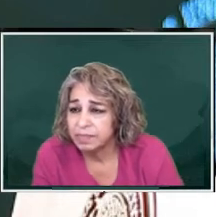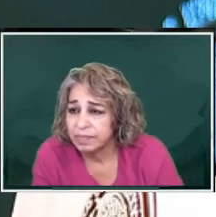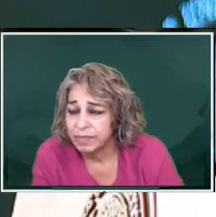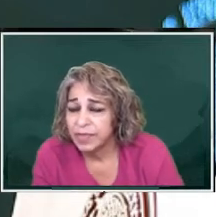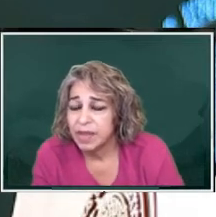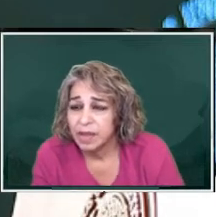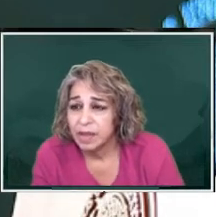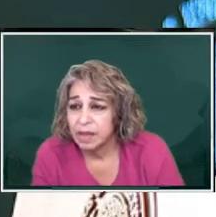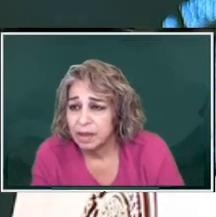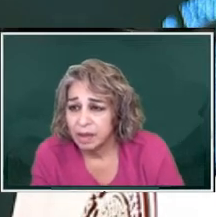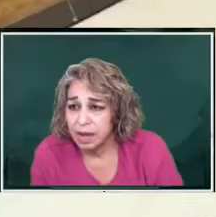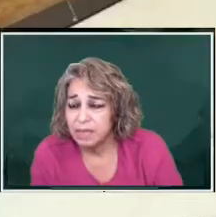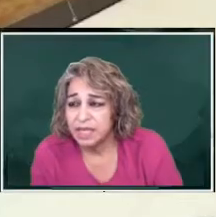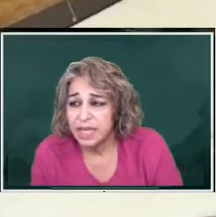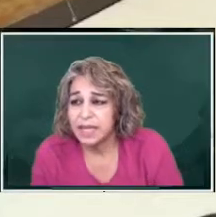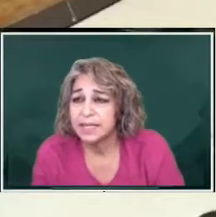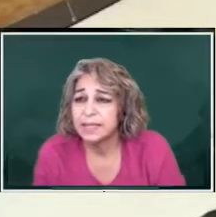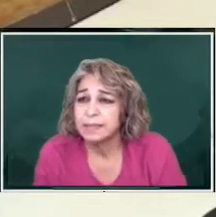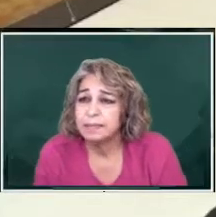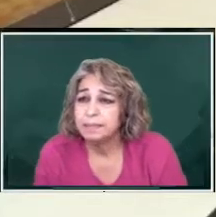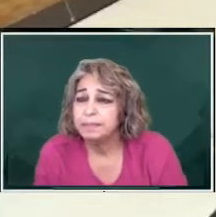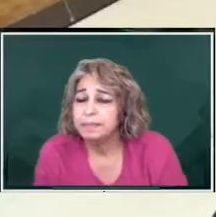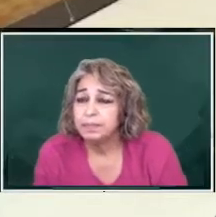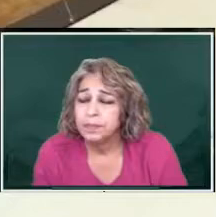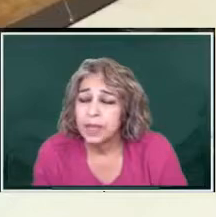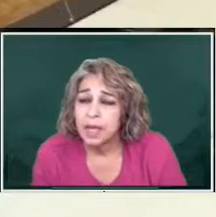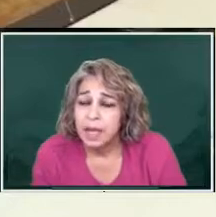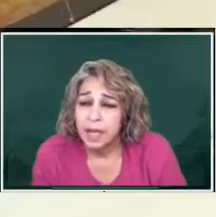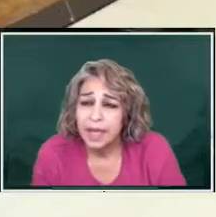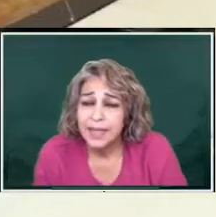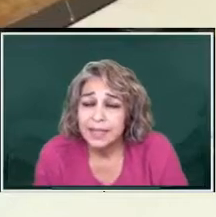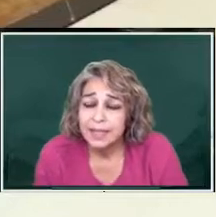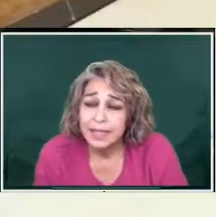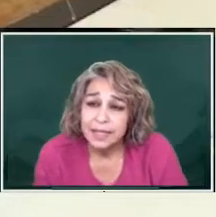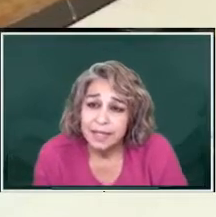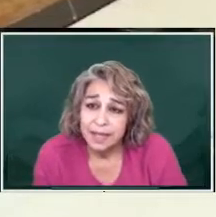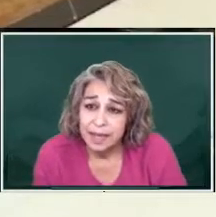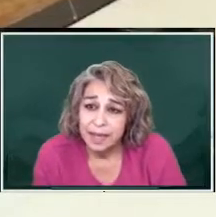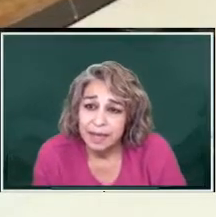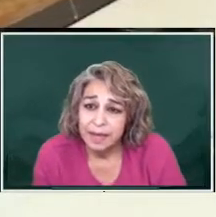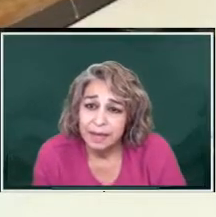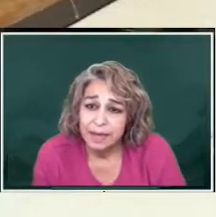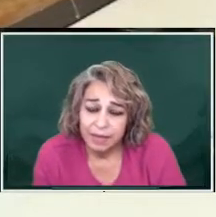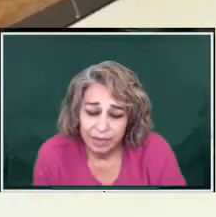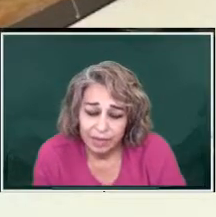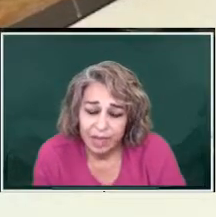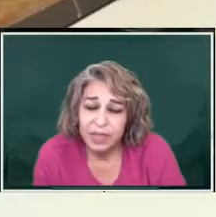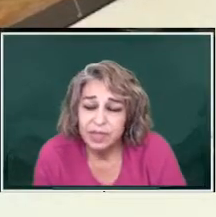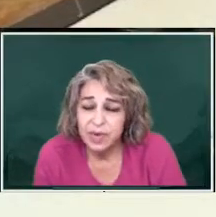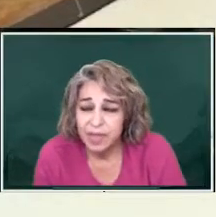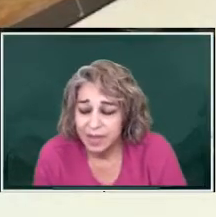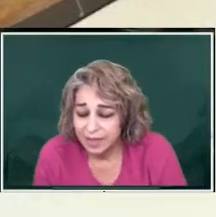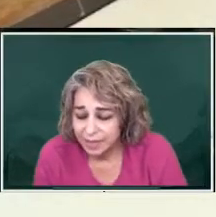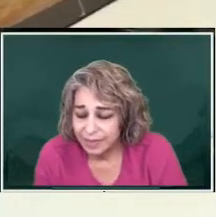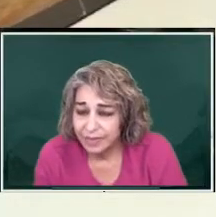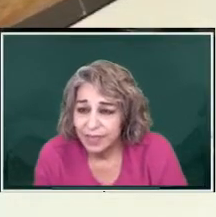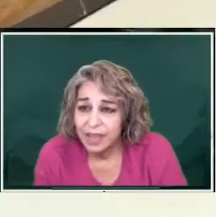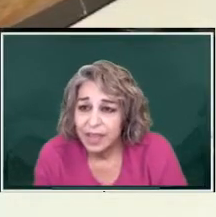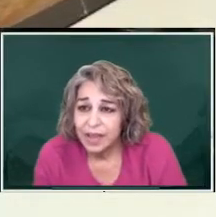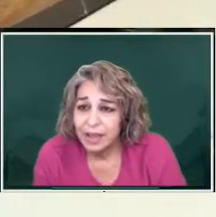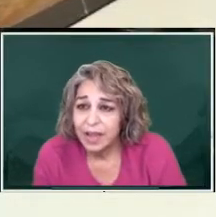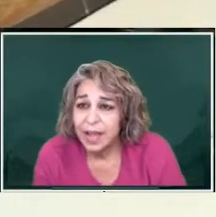of the states. He insists in three things.